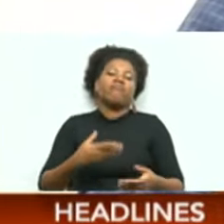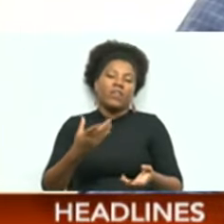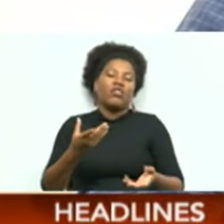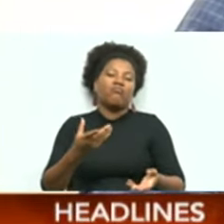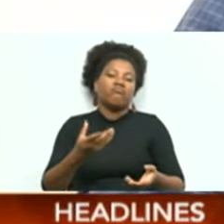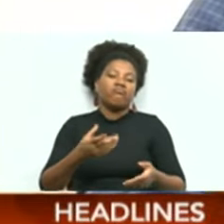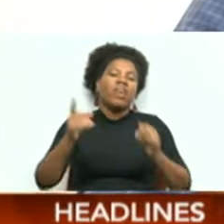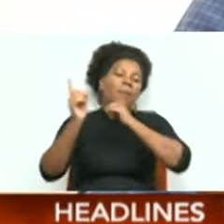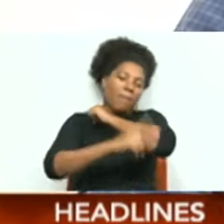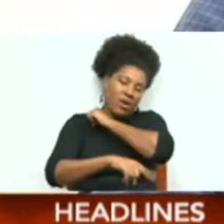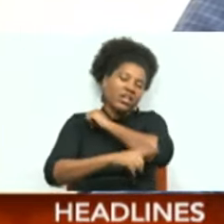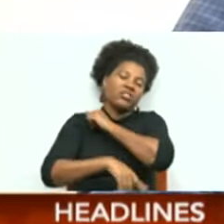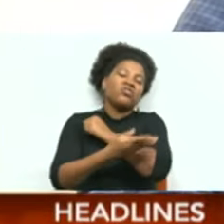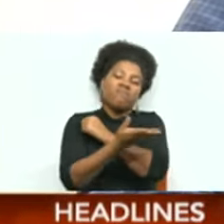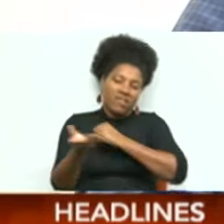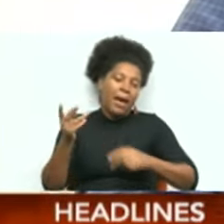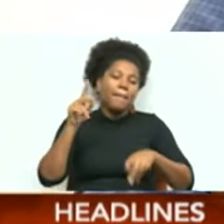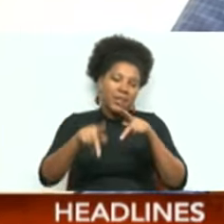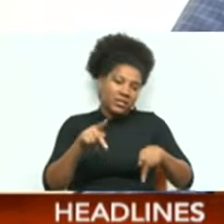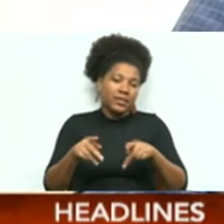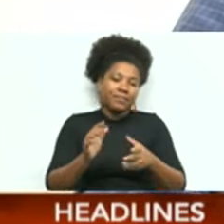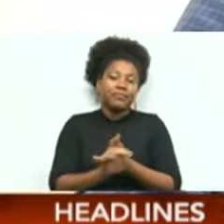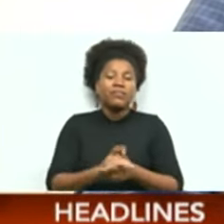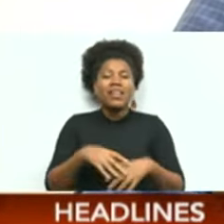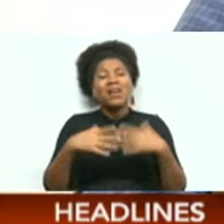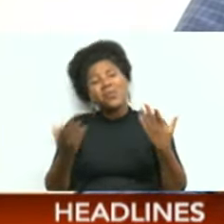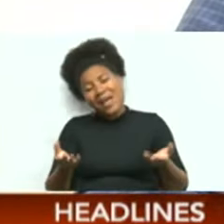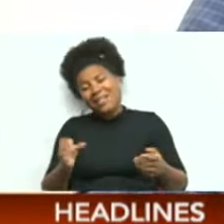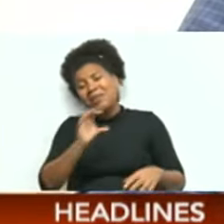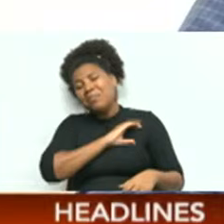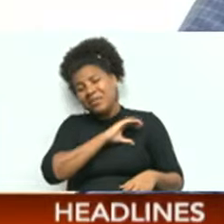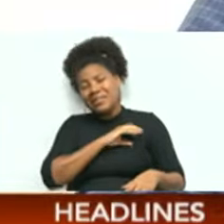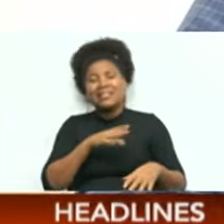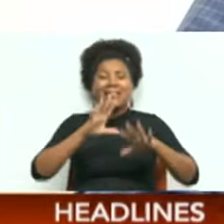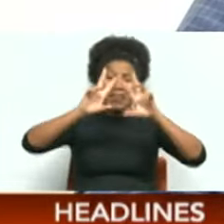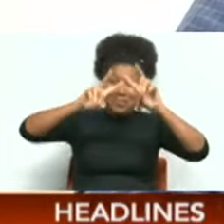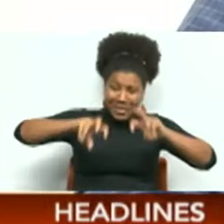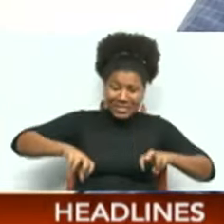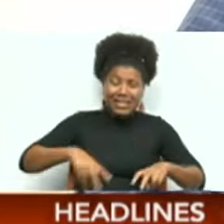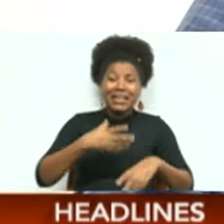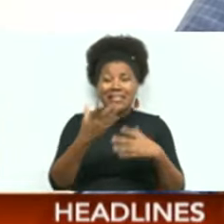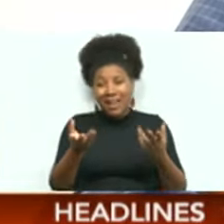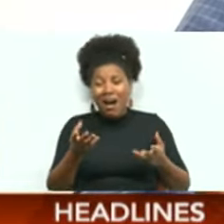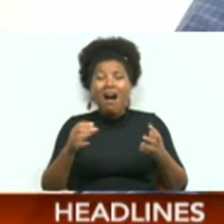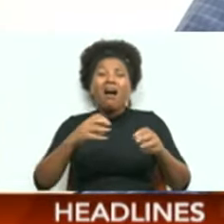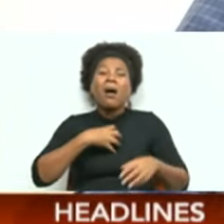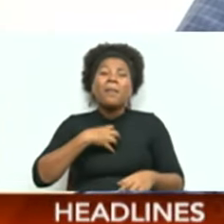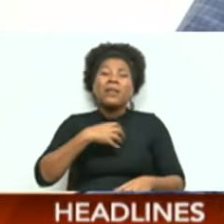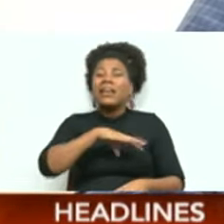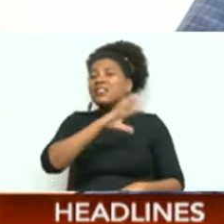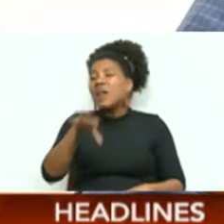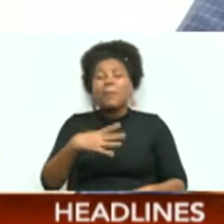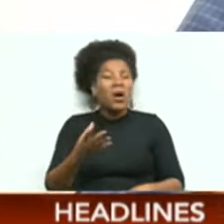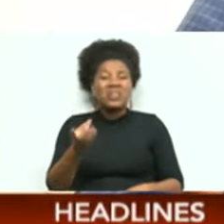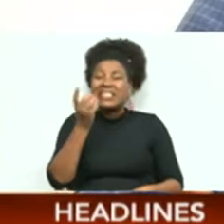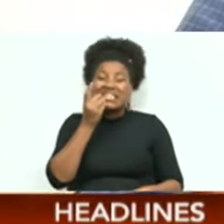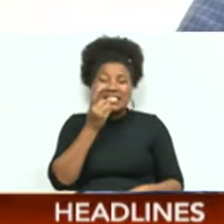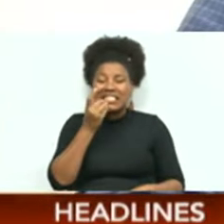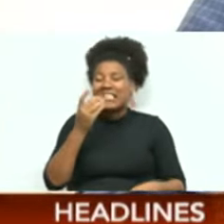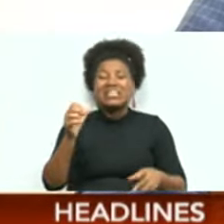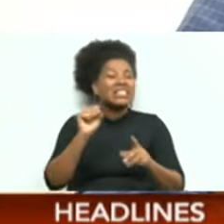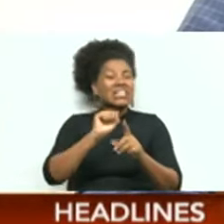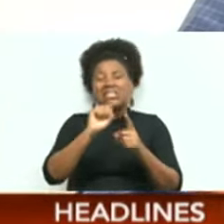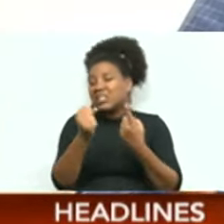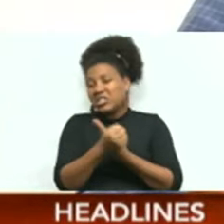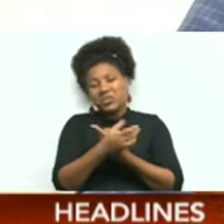And the likelihood of a police officer investigating a complaint of a patient about when they're a quack